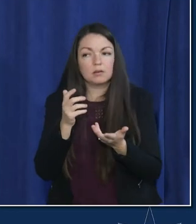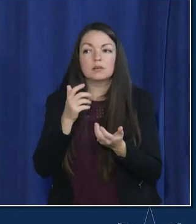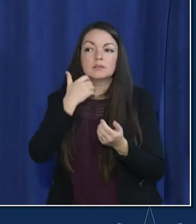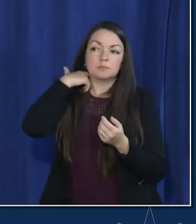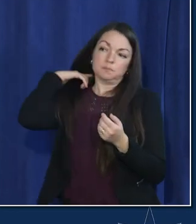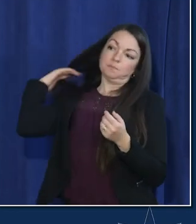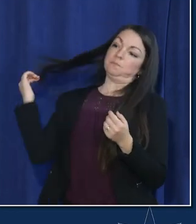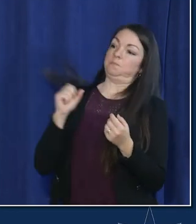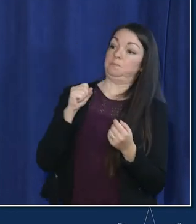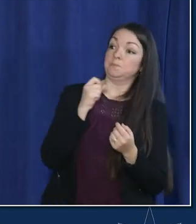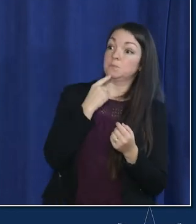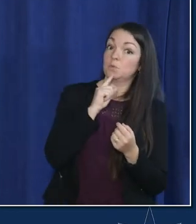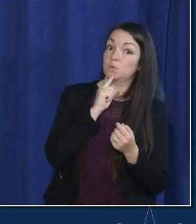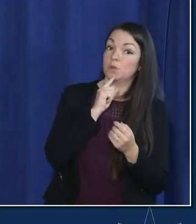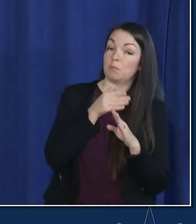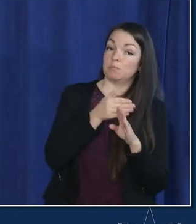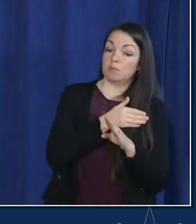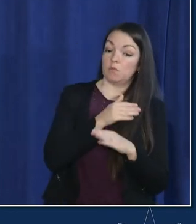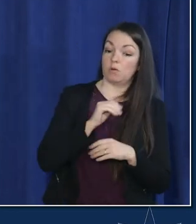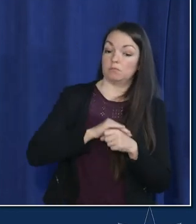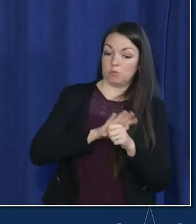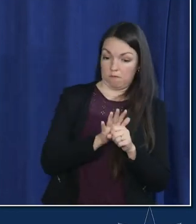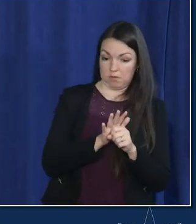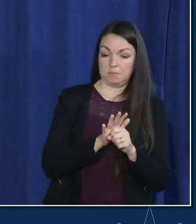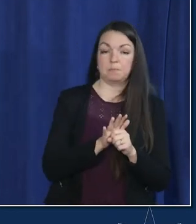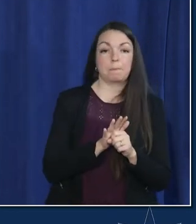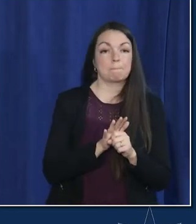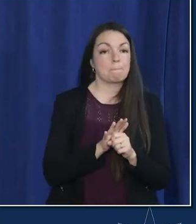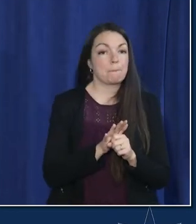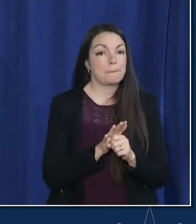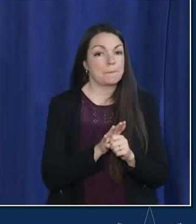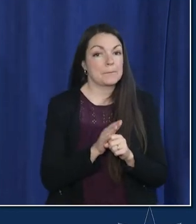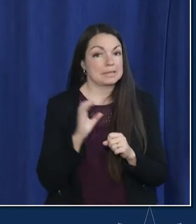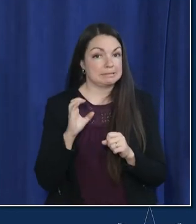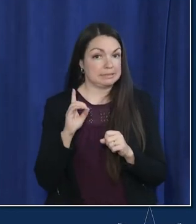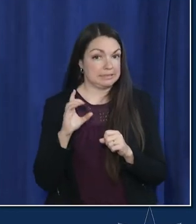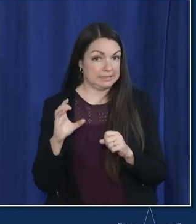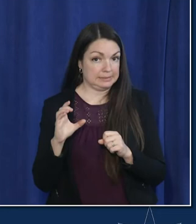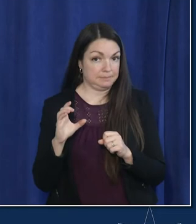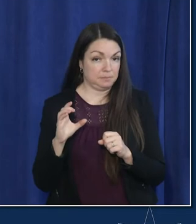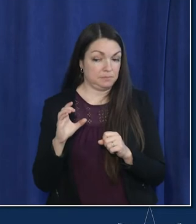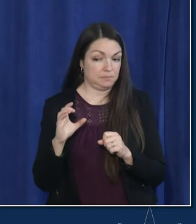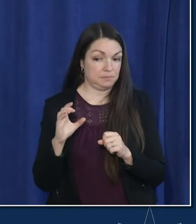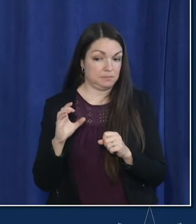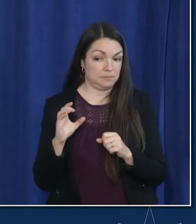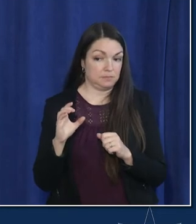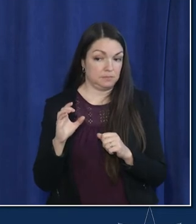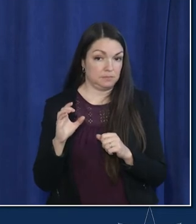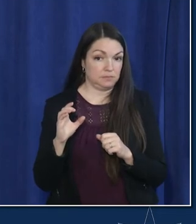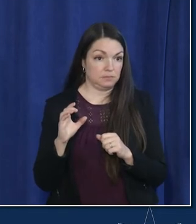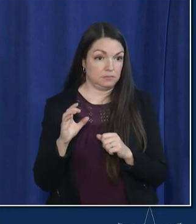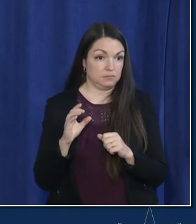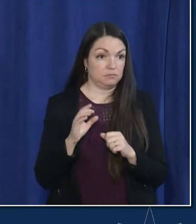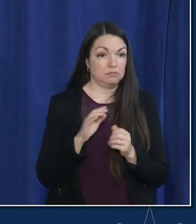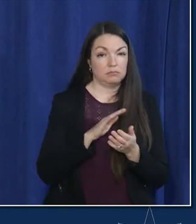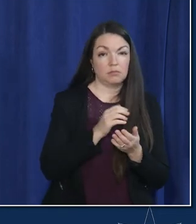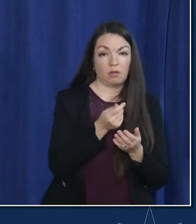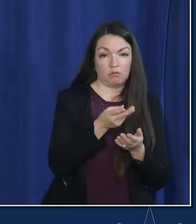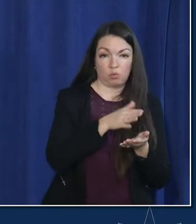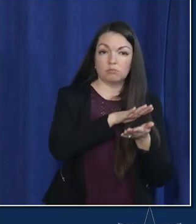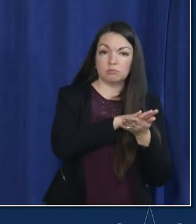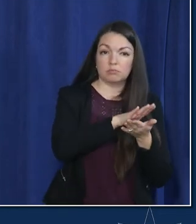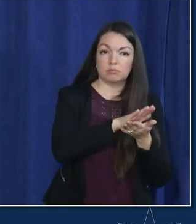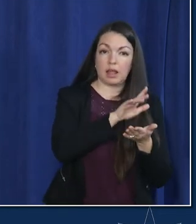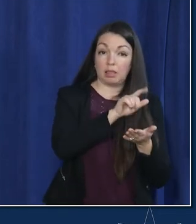prior to covid um really the cdc or academic lab a few academic